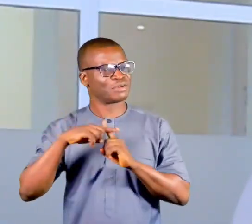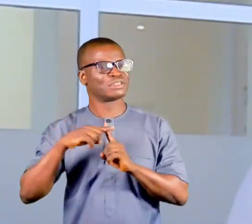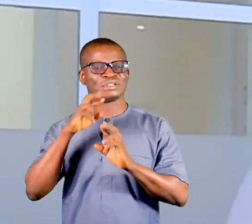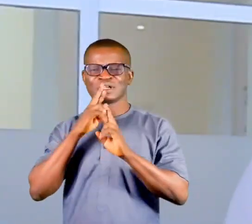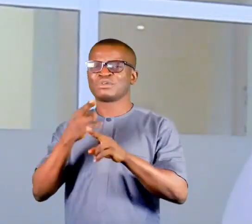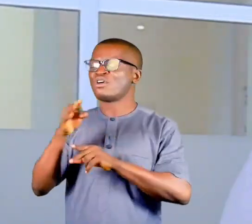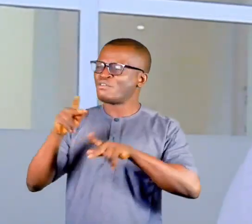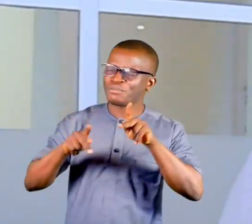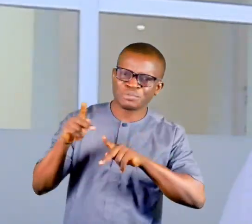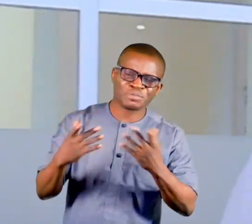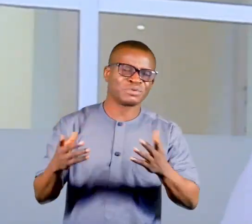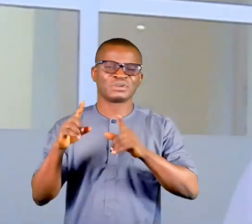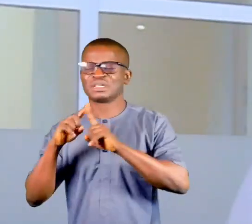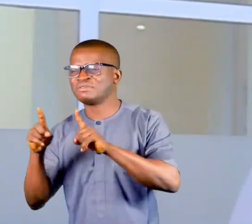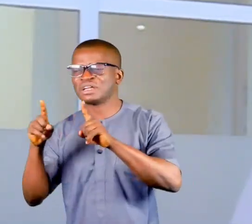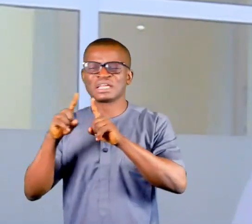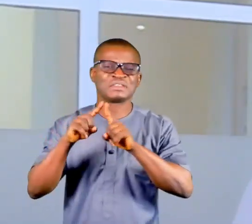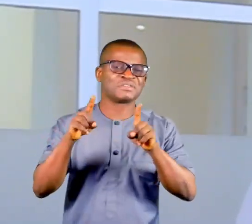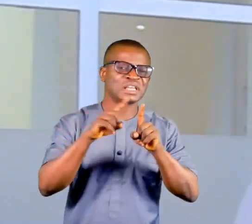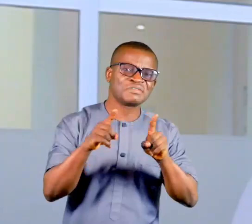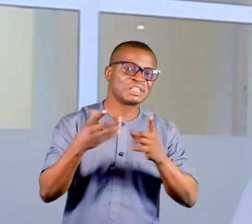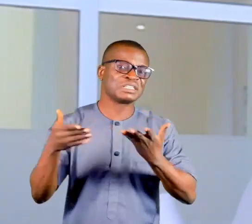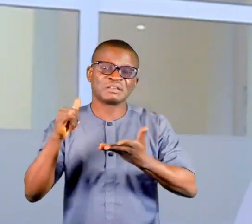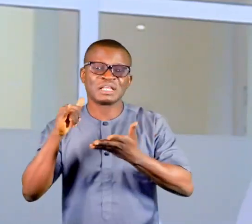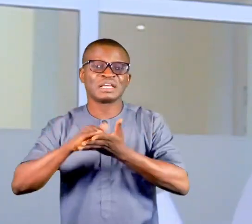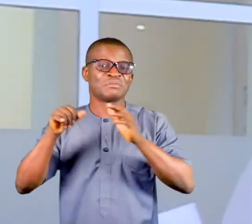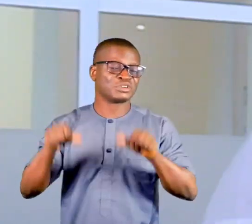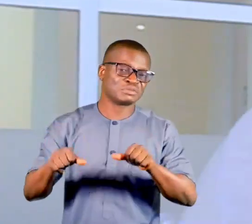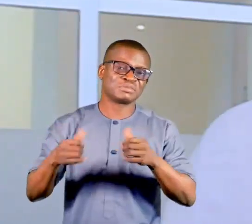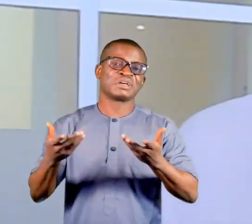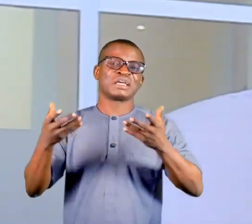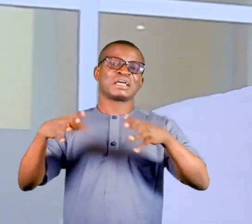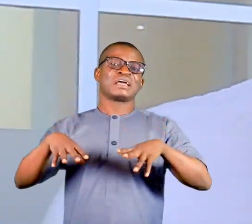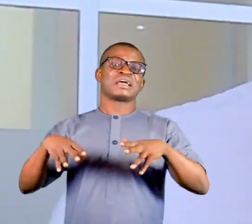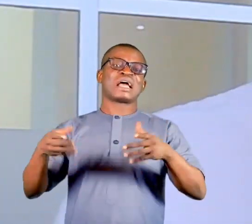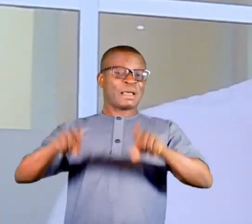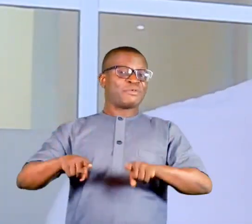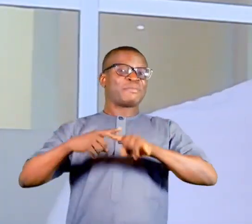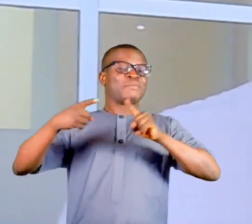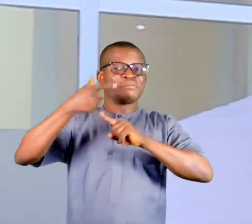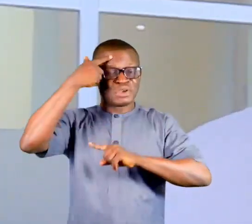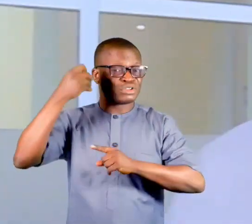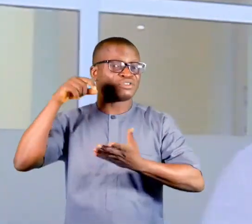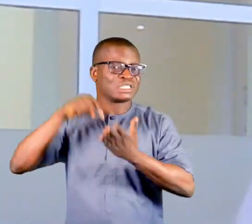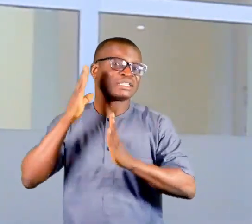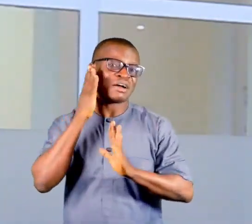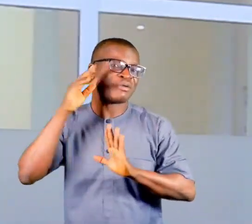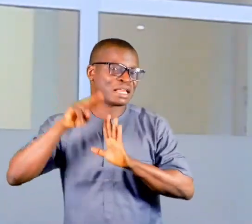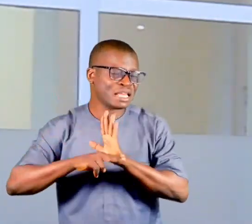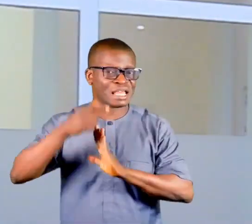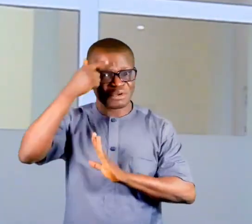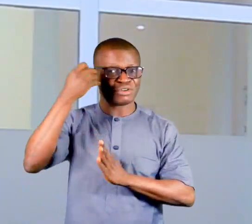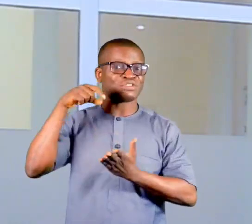response from people and the incidences that will have possibly taken place because of this enlightenment, because